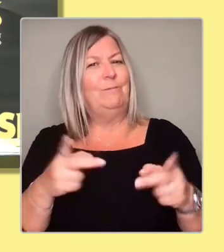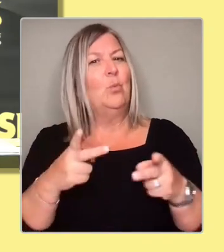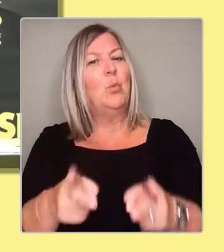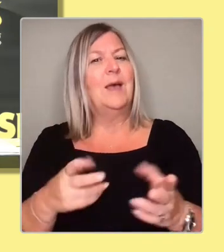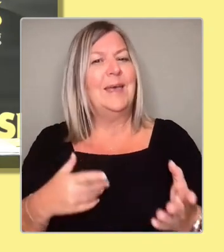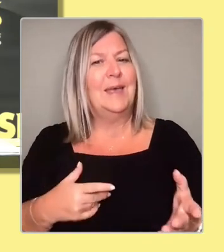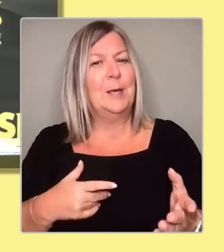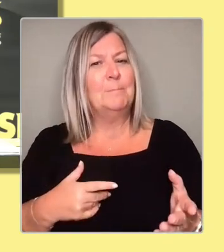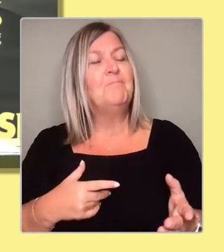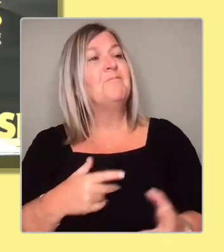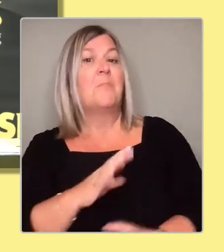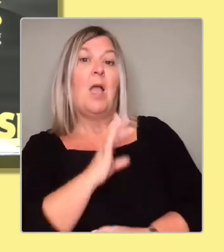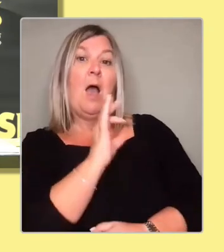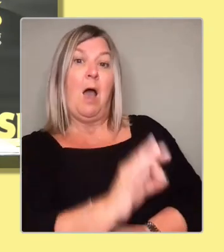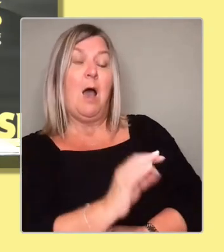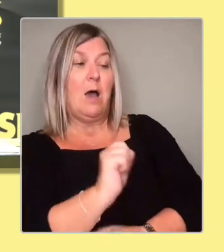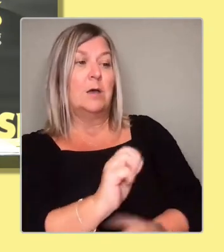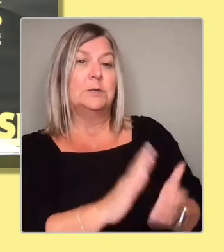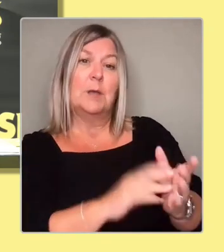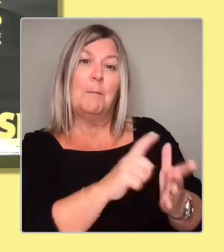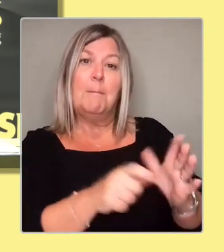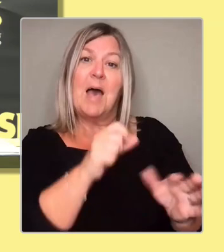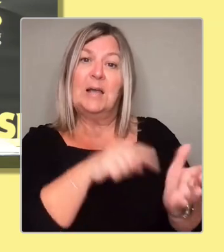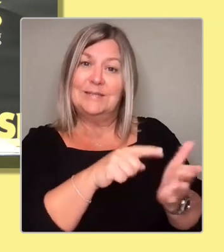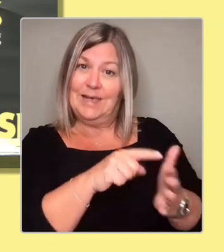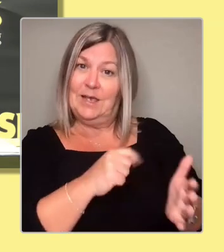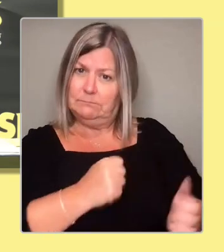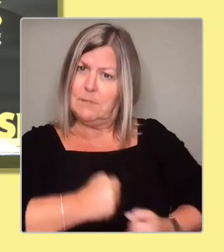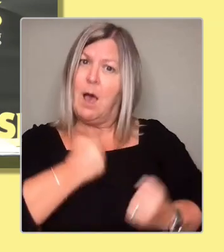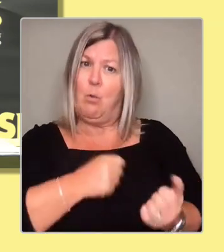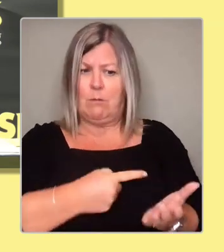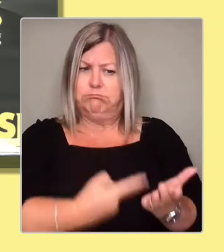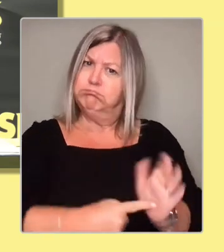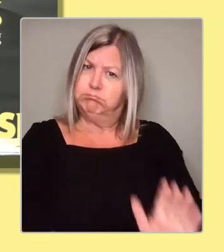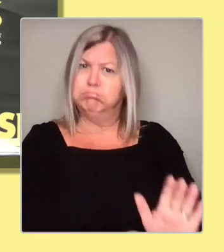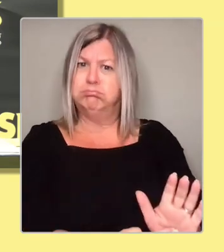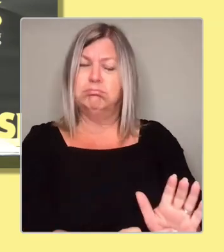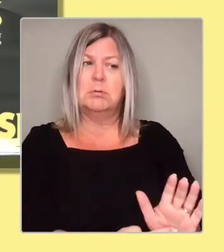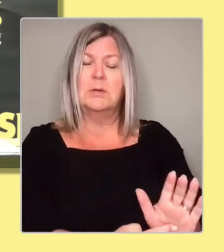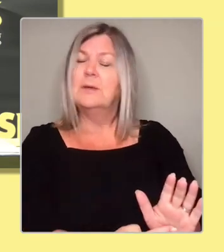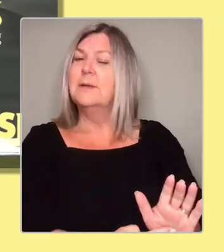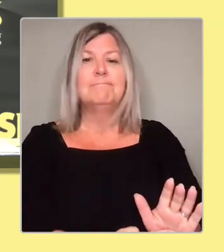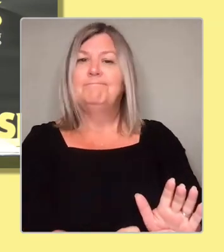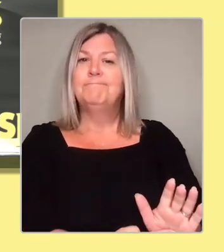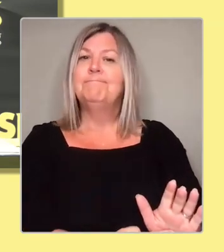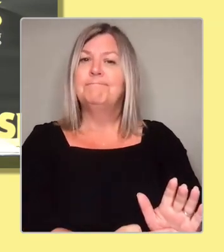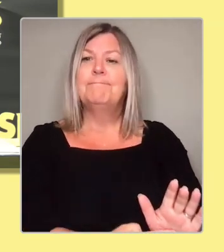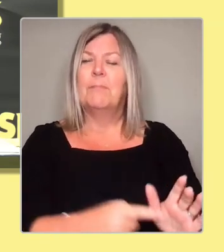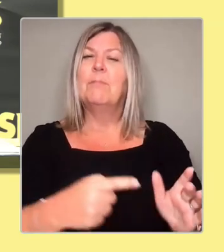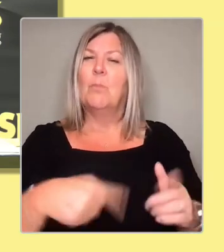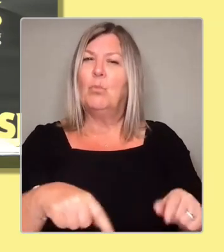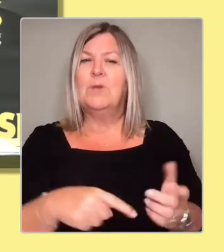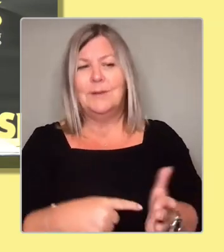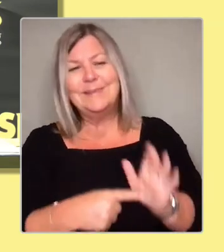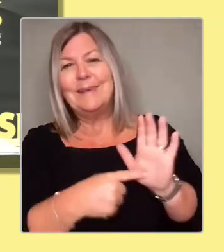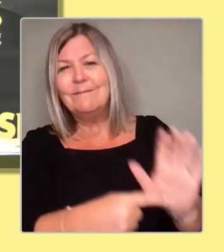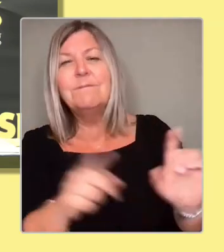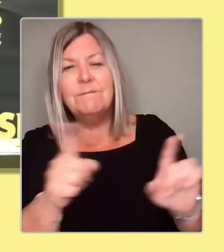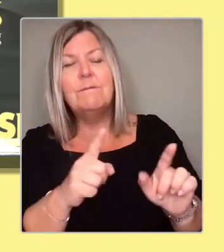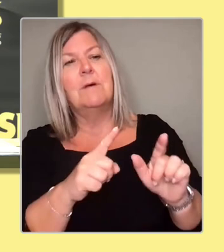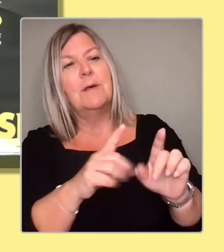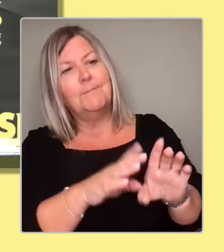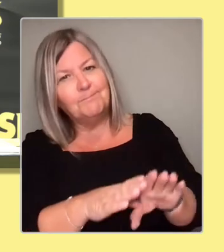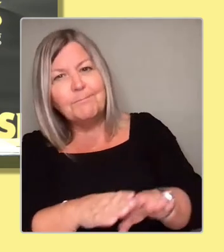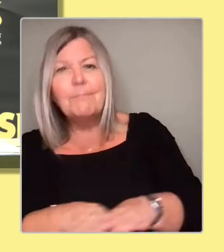present them with a democratic mandate, and we give this back to the people of Scotland, and that we put in a permanent mechanism, so that each and